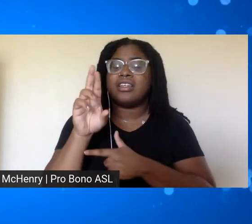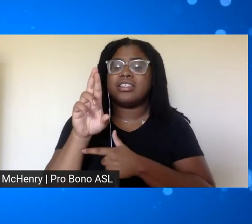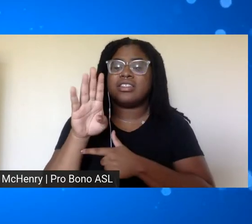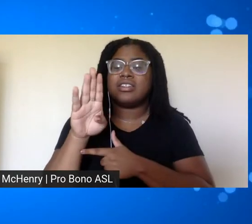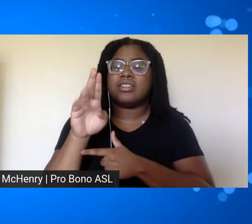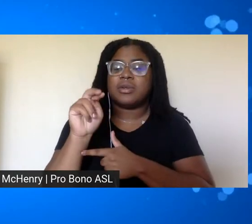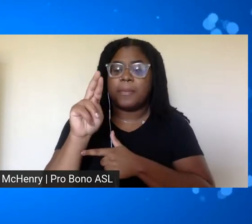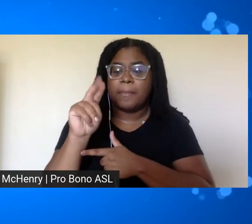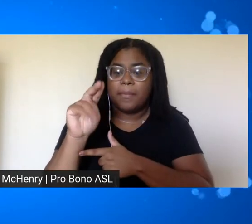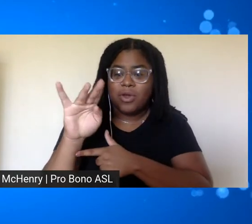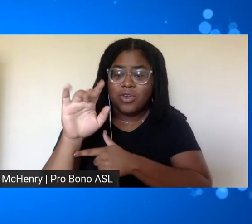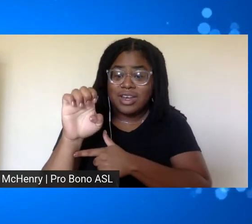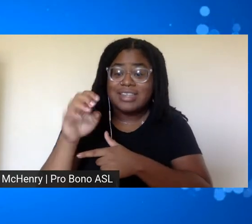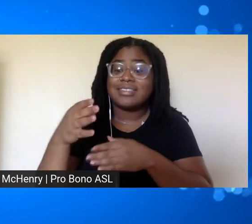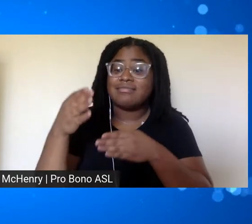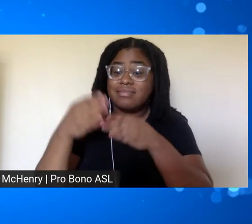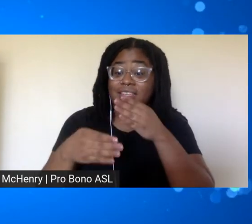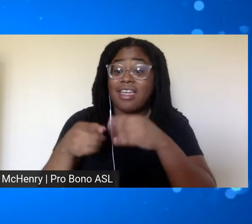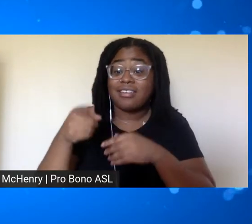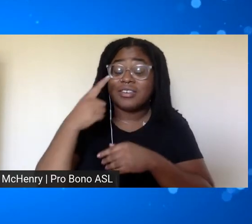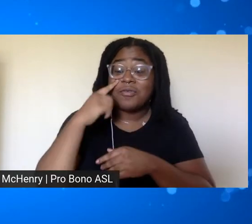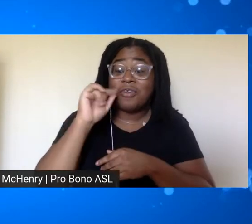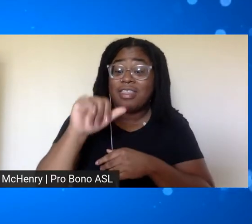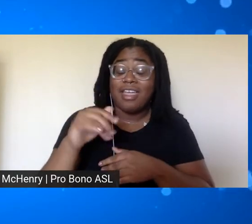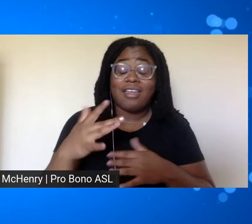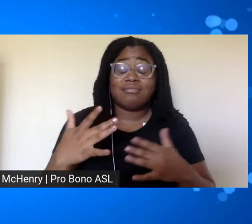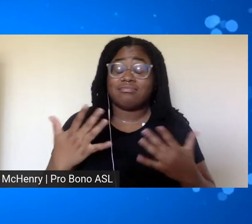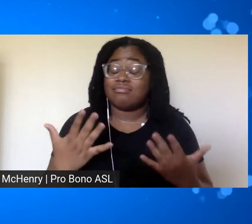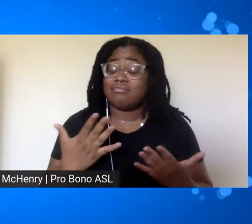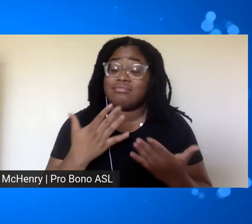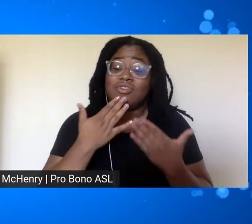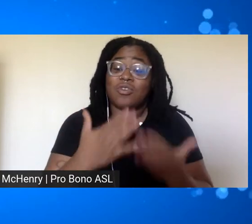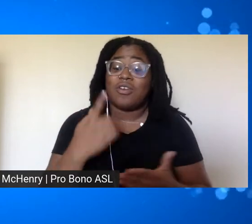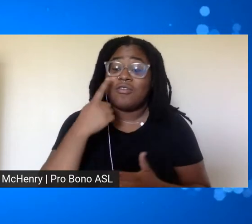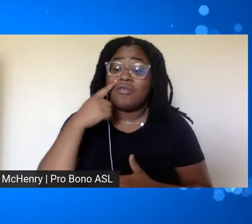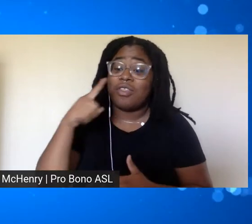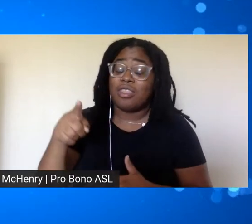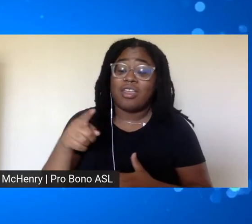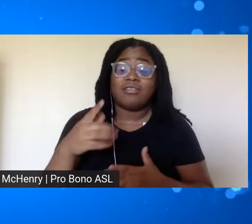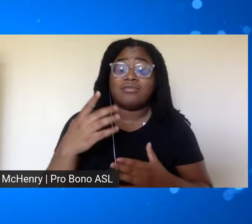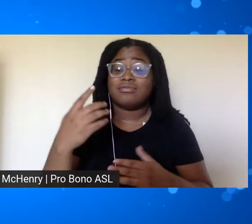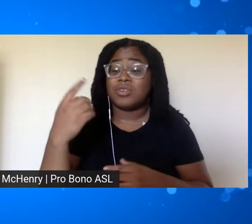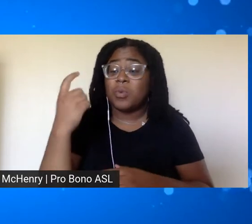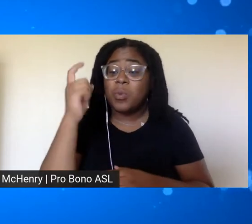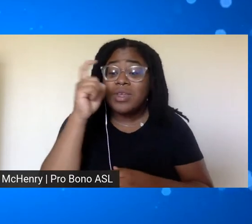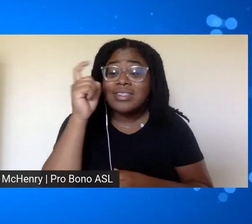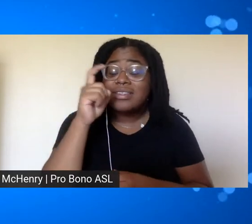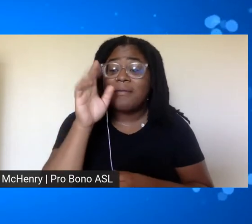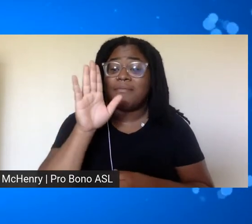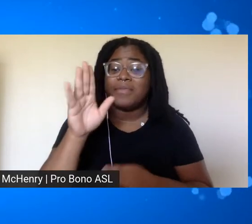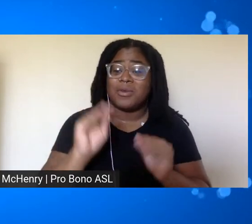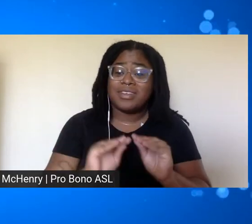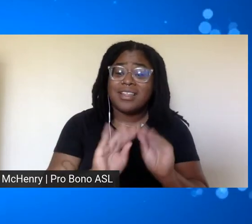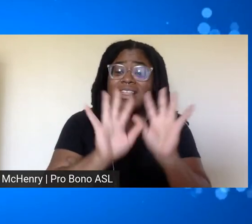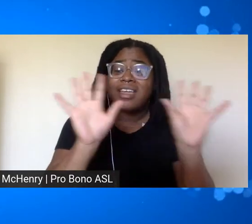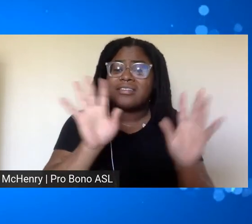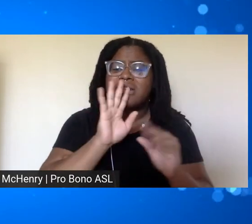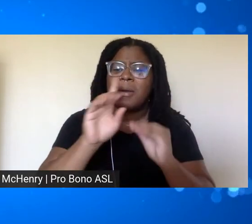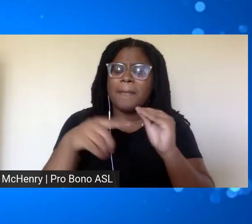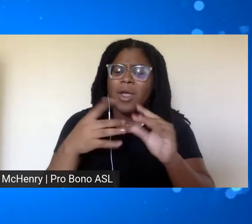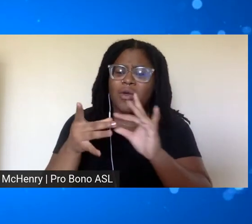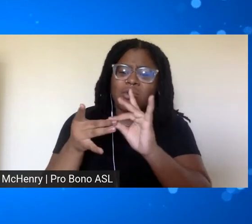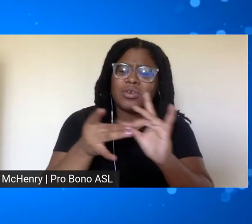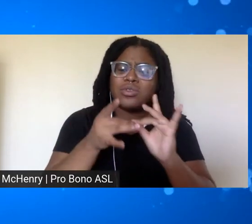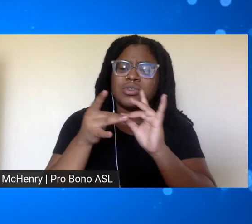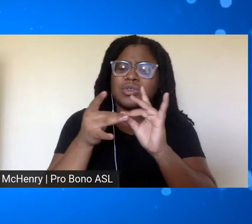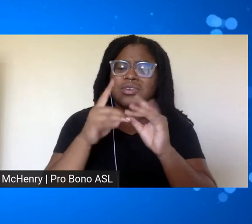for the end of that segment so grateful for his wisdom for his clarity for how he talked about cohesion and this